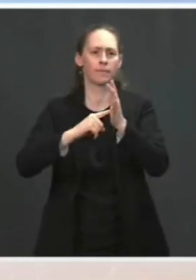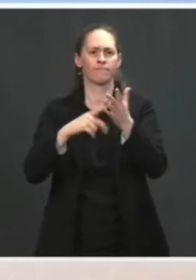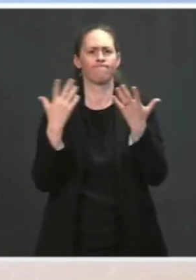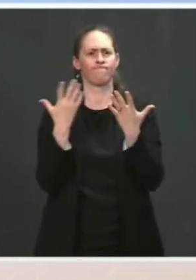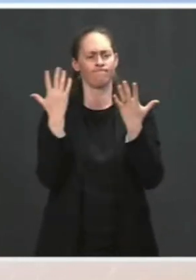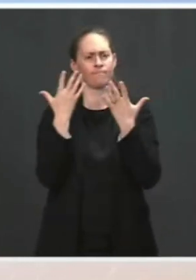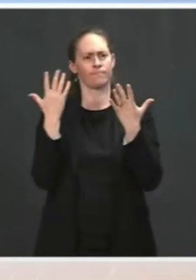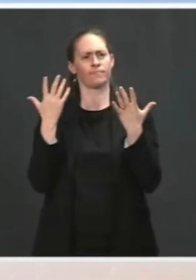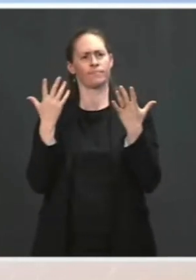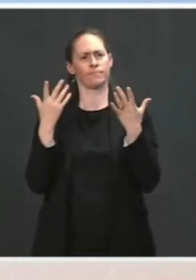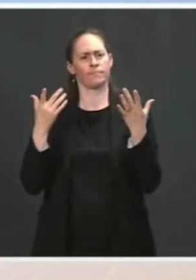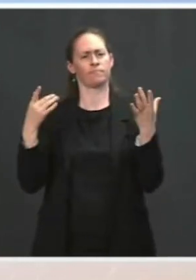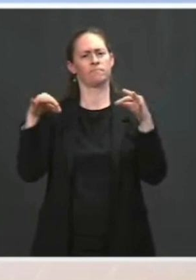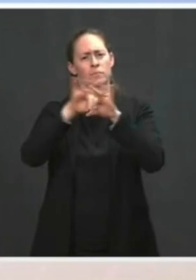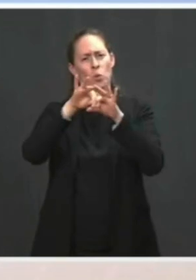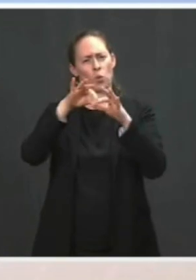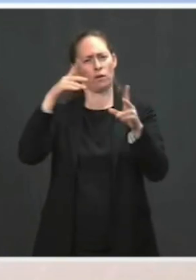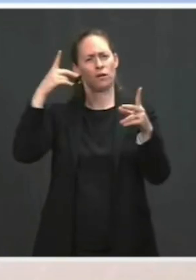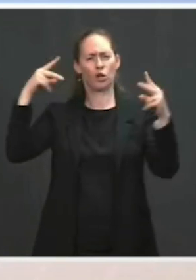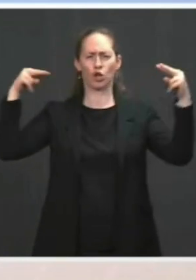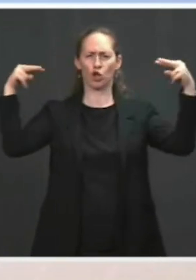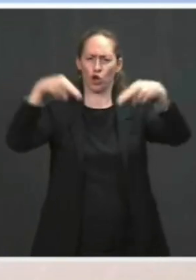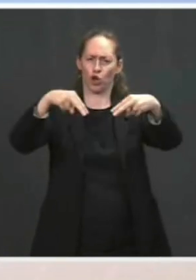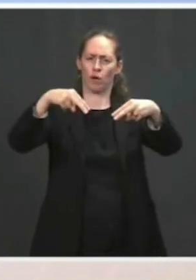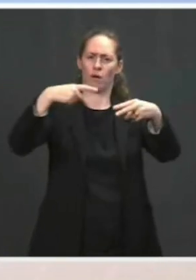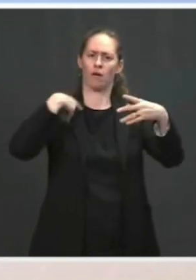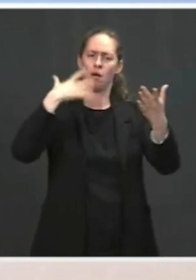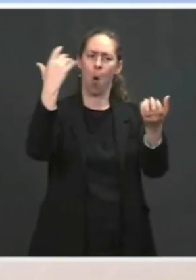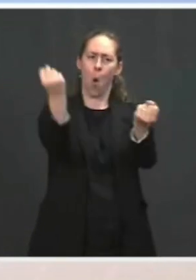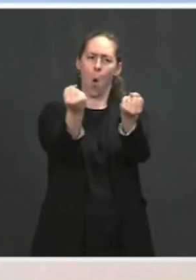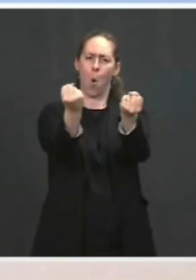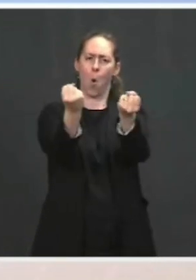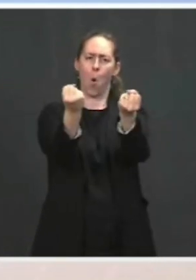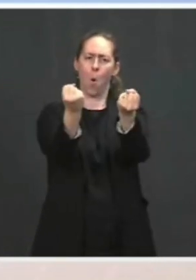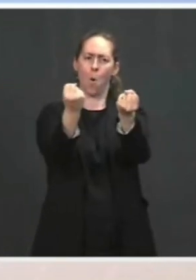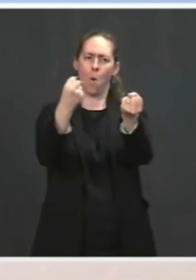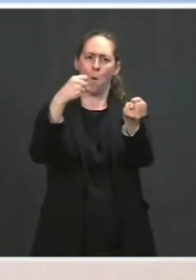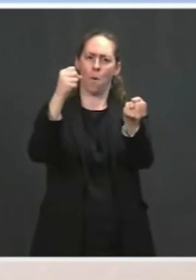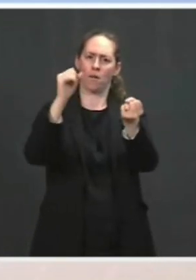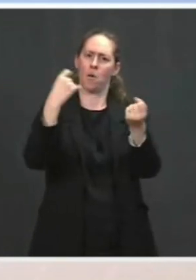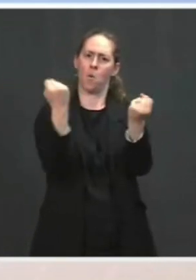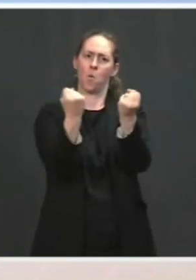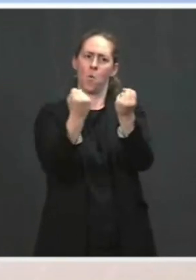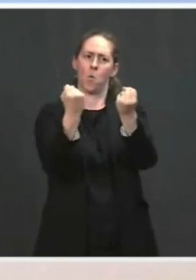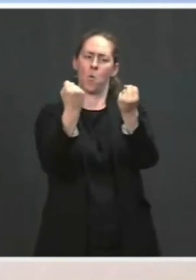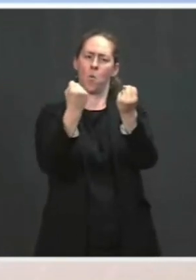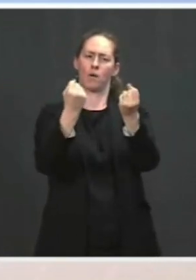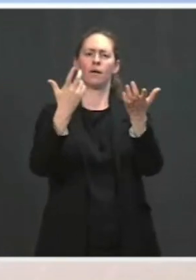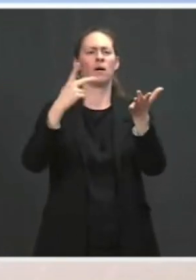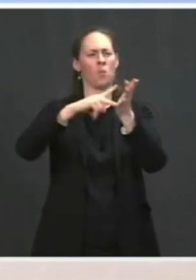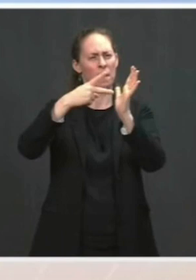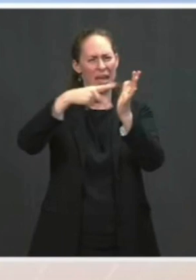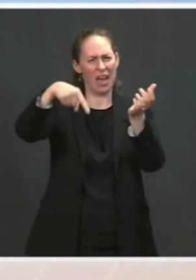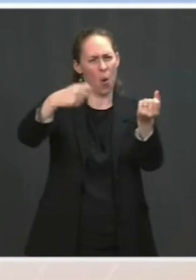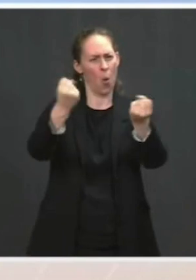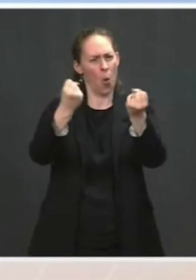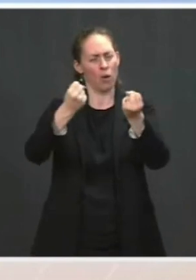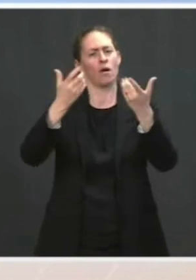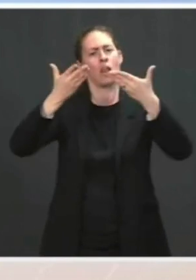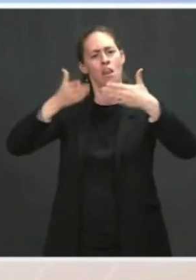because people say, what does a pause mean? It really allows both the FDA and the CDC to further investigate